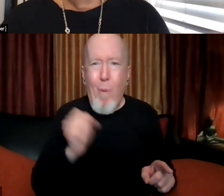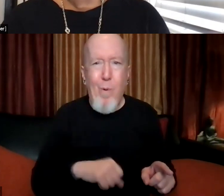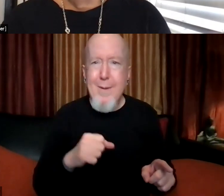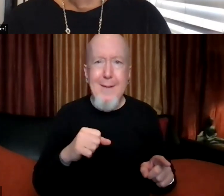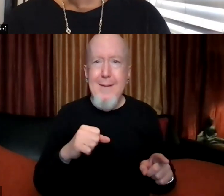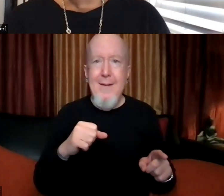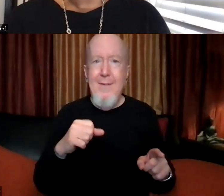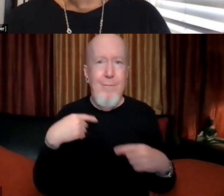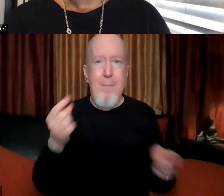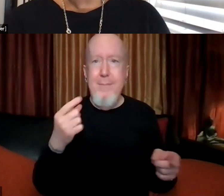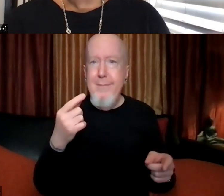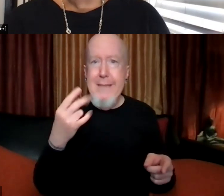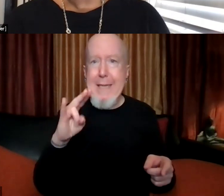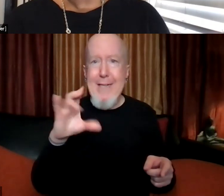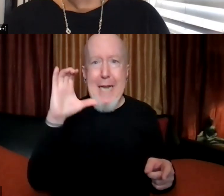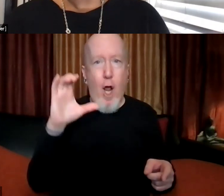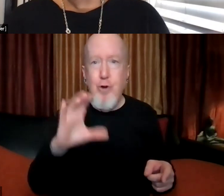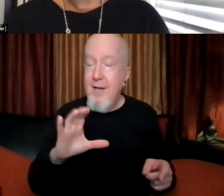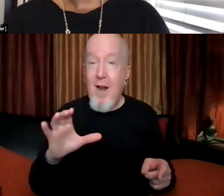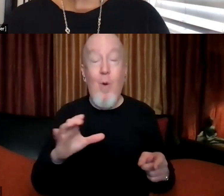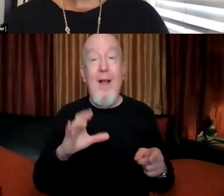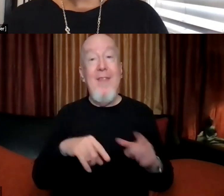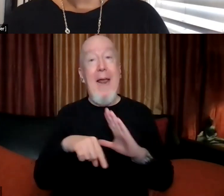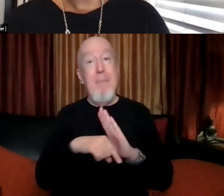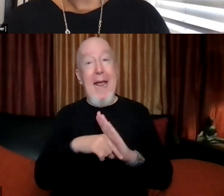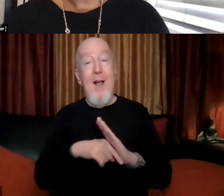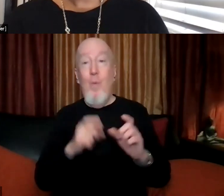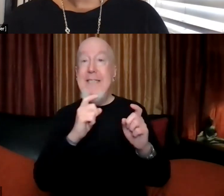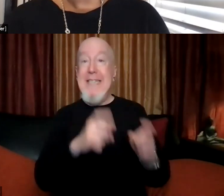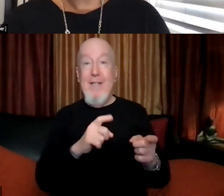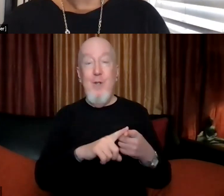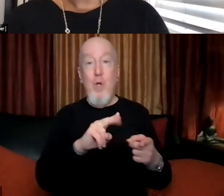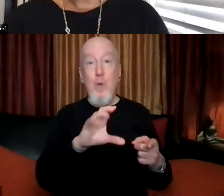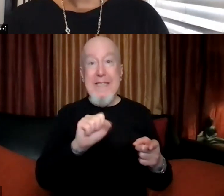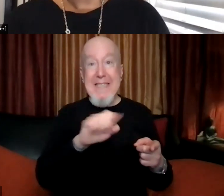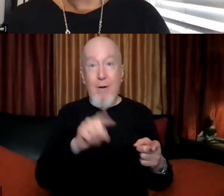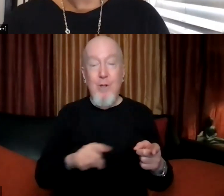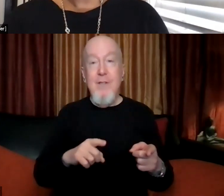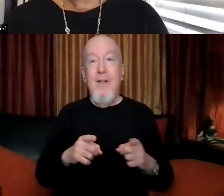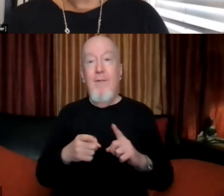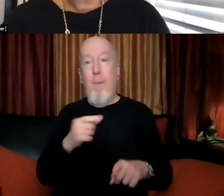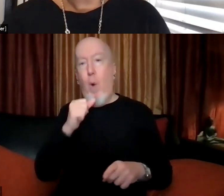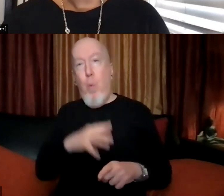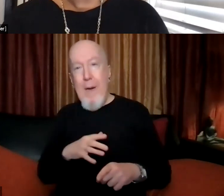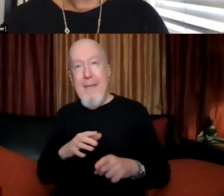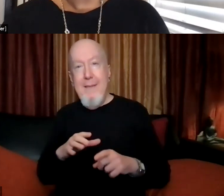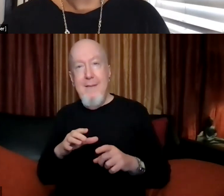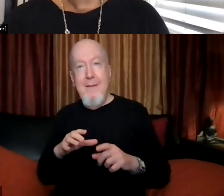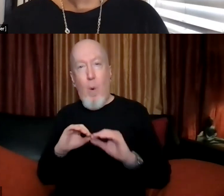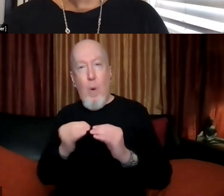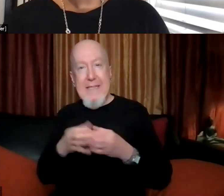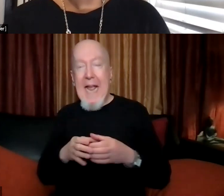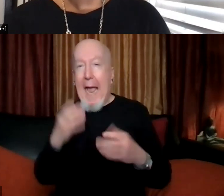was, um, uh, given to the university by, um, a women's organization. I don't know when